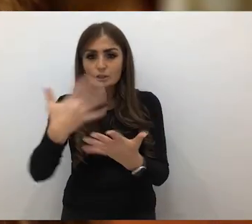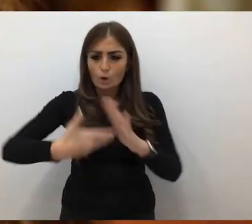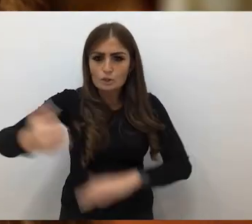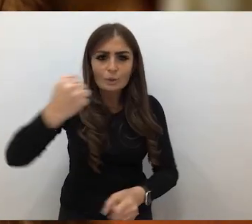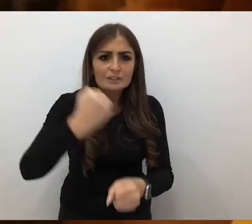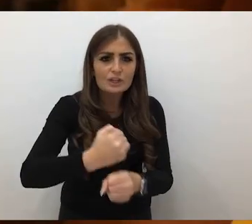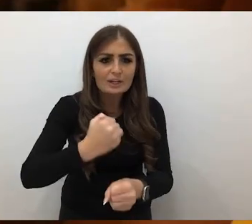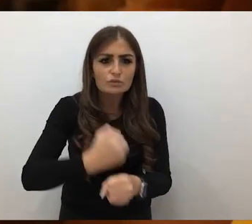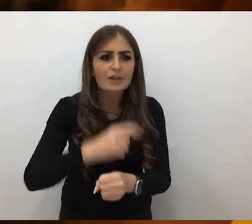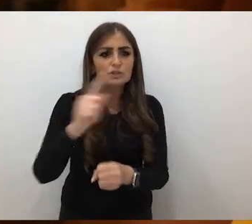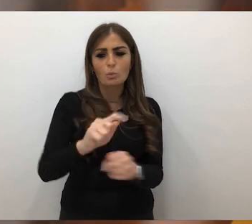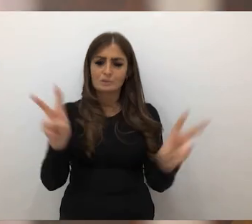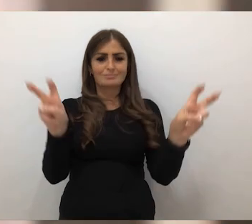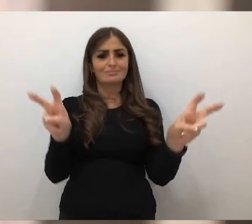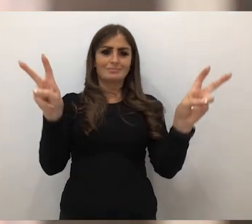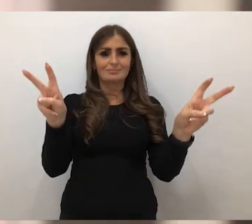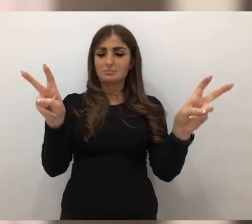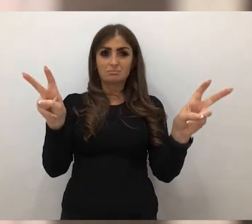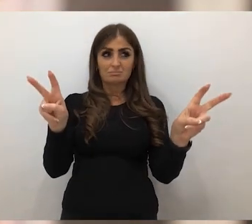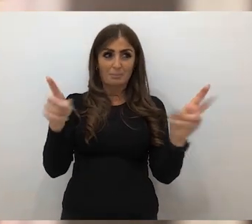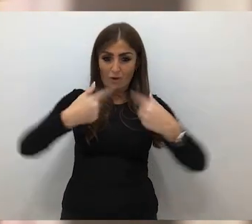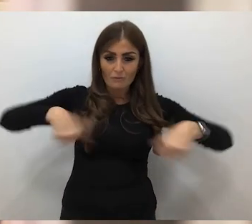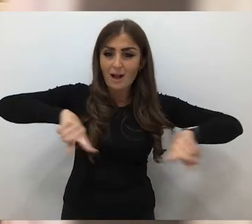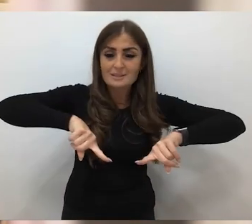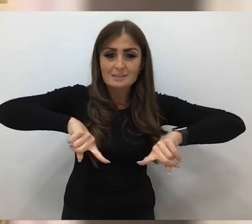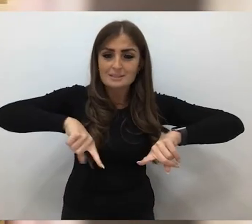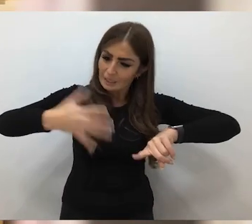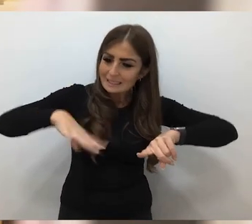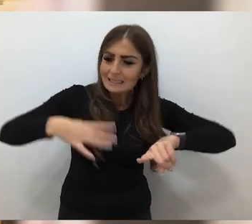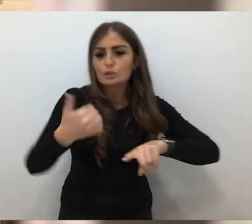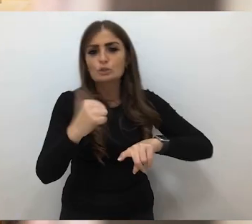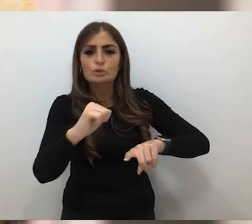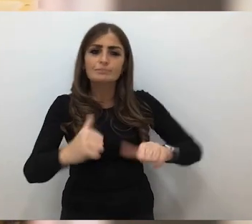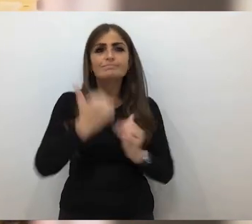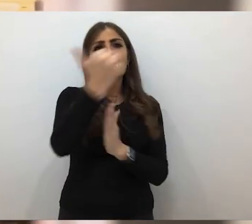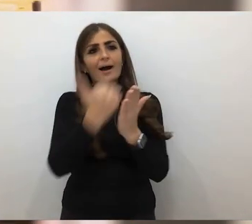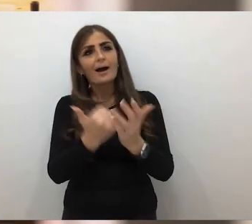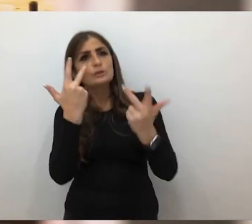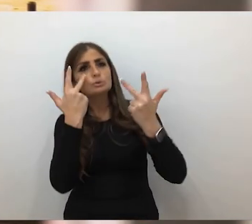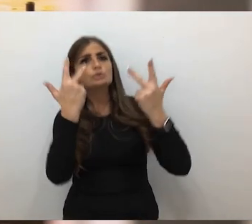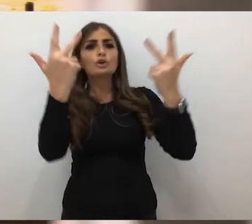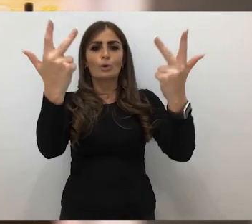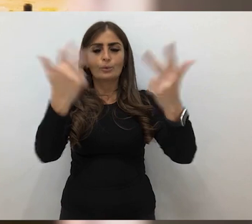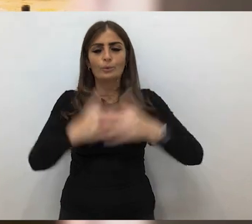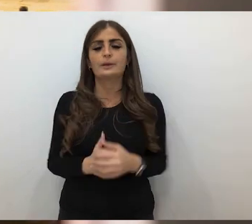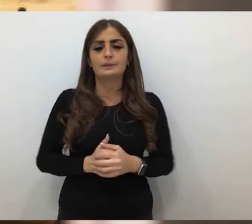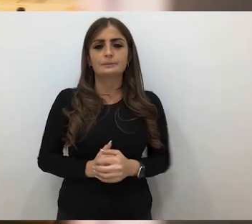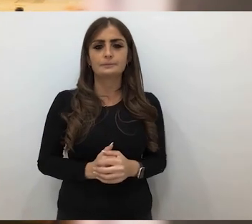Generation was a catchphrase, but it wasn't to us. And I needed to use art to put it out there.